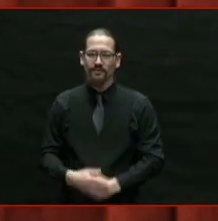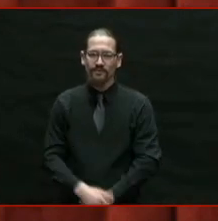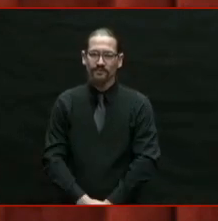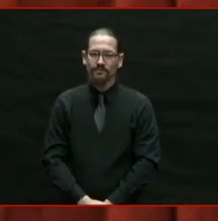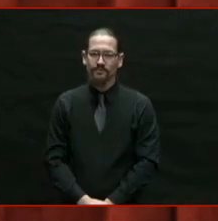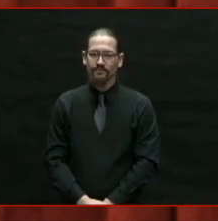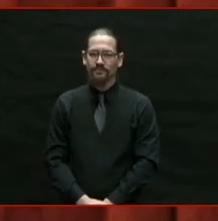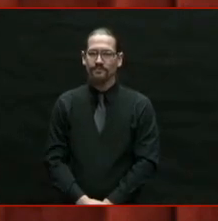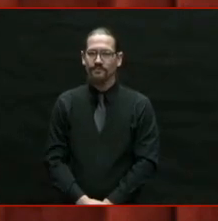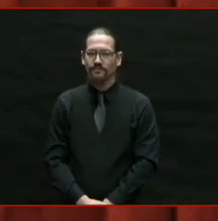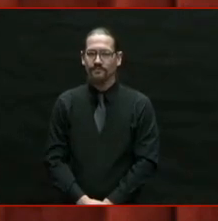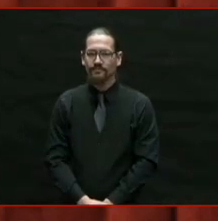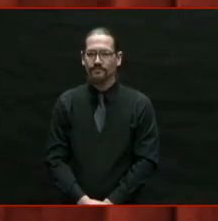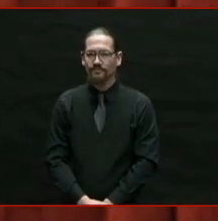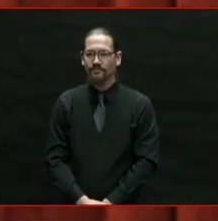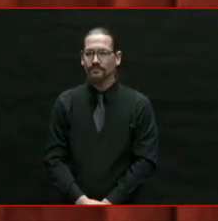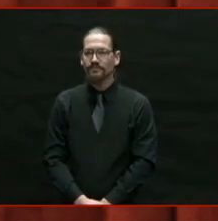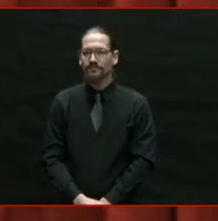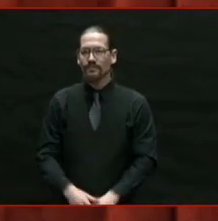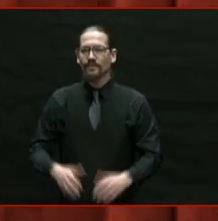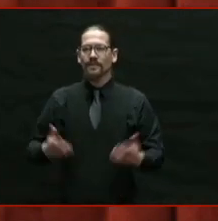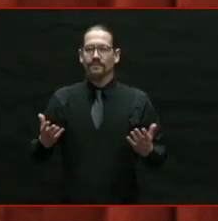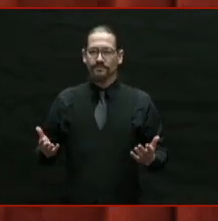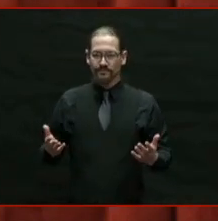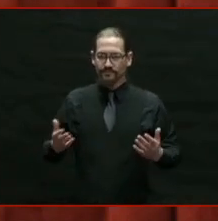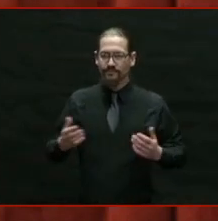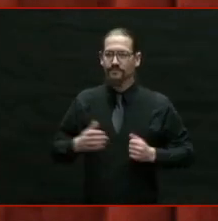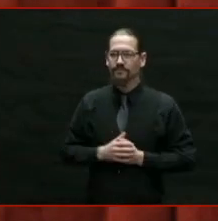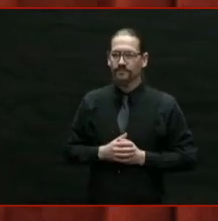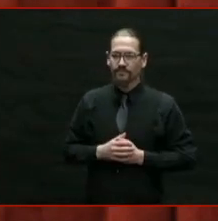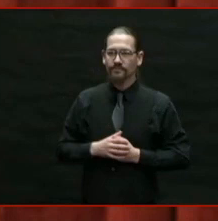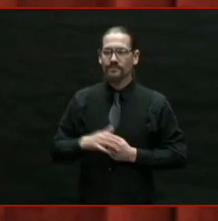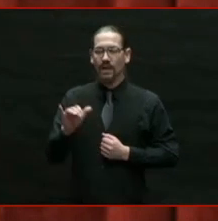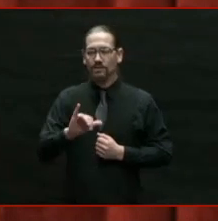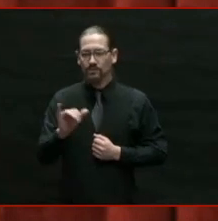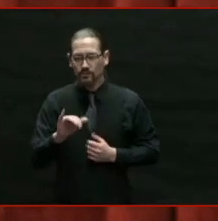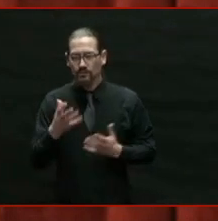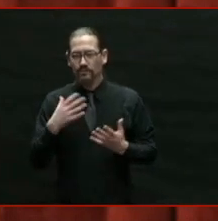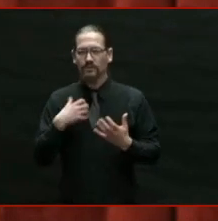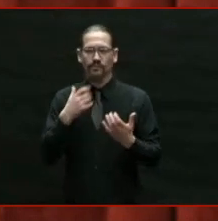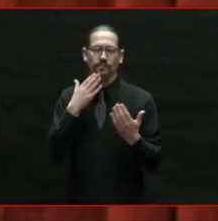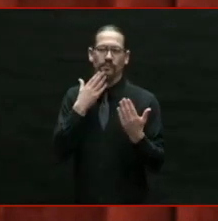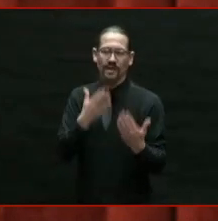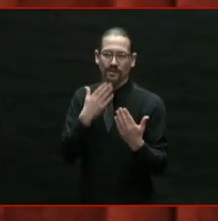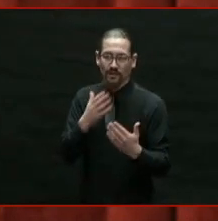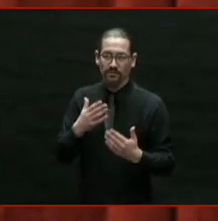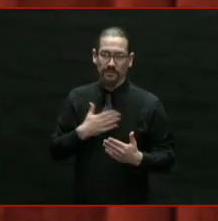I have to take a moment tonight to also thank my unbelievable team.